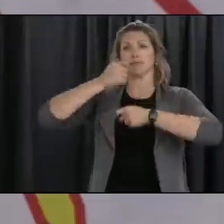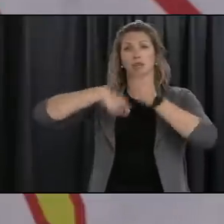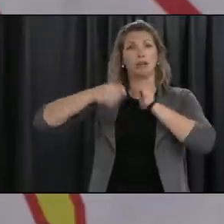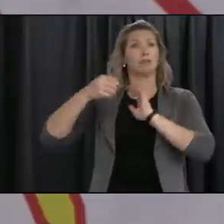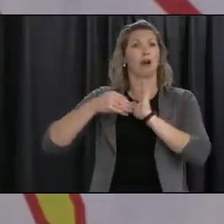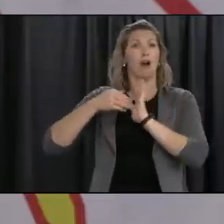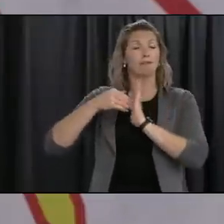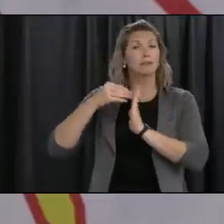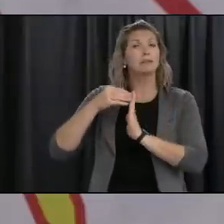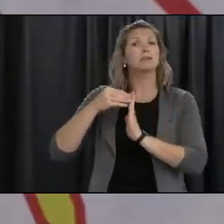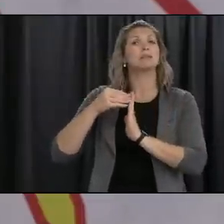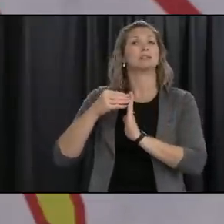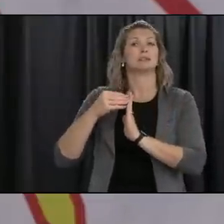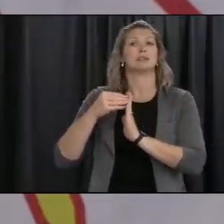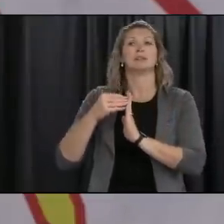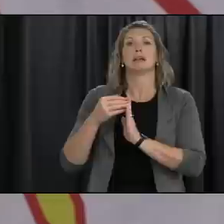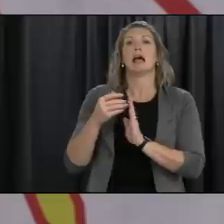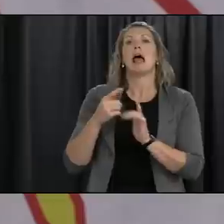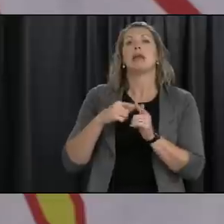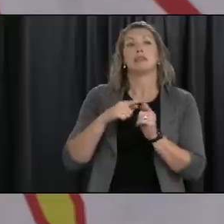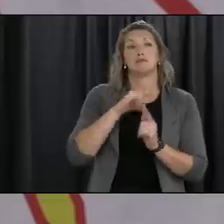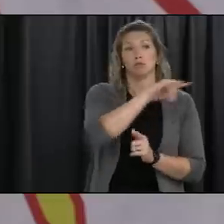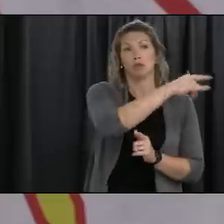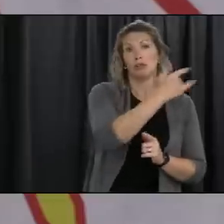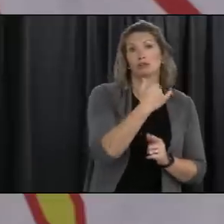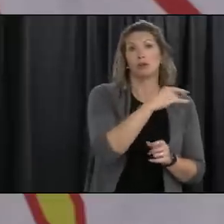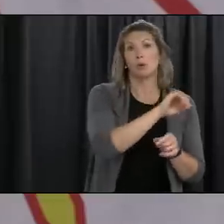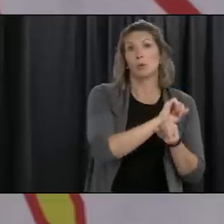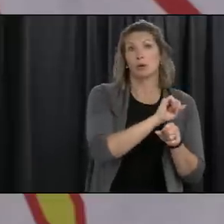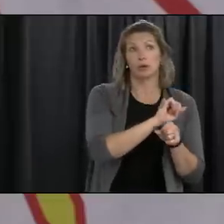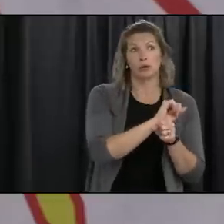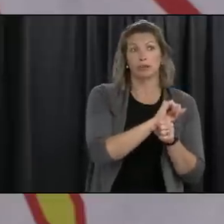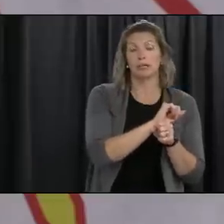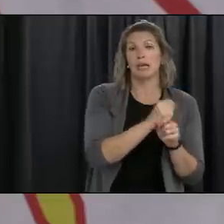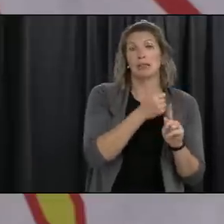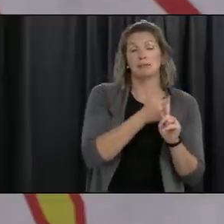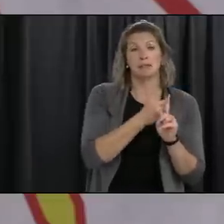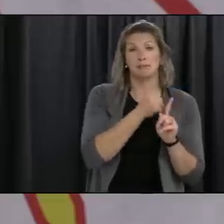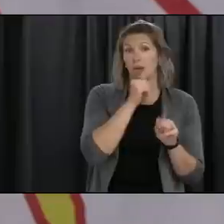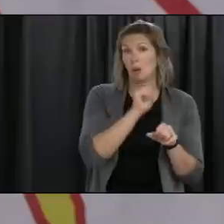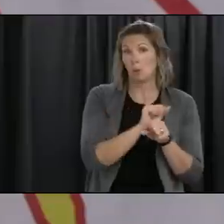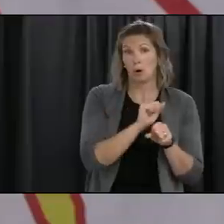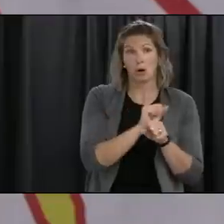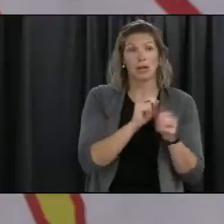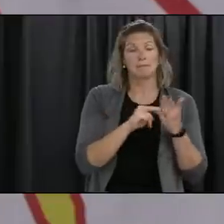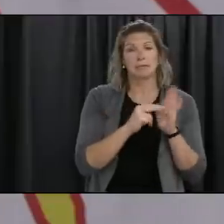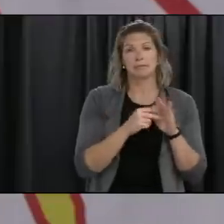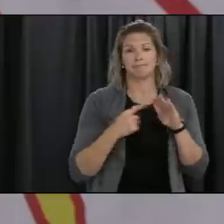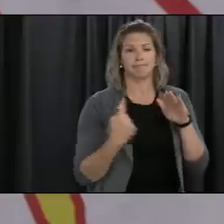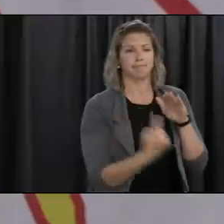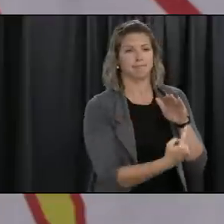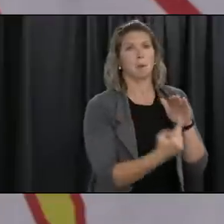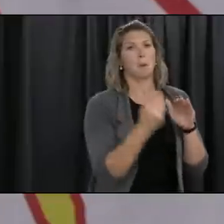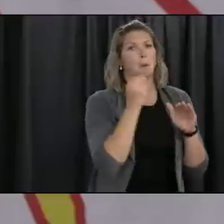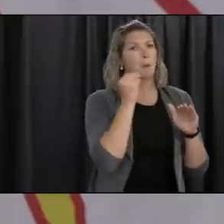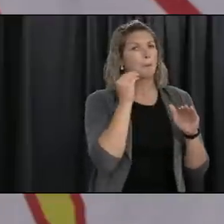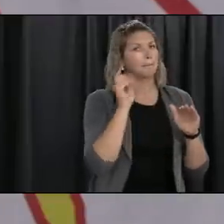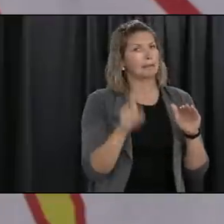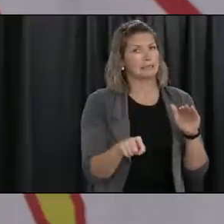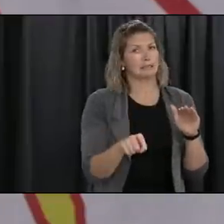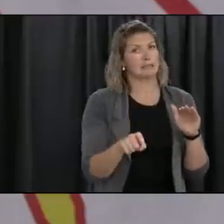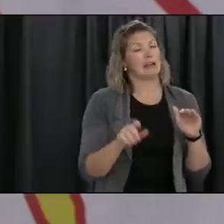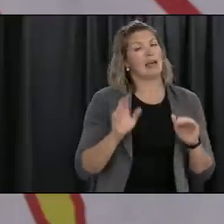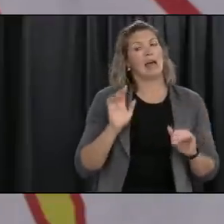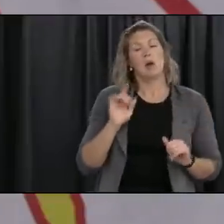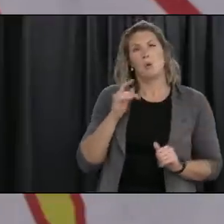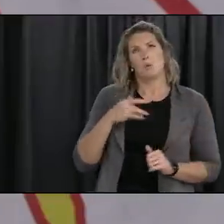to uh to isolate completely while they're while they're not at work so this is for us the best uh possible